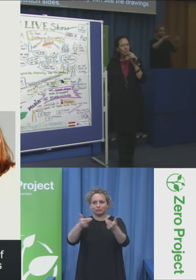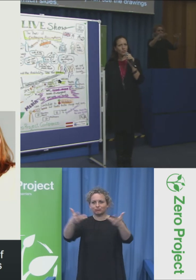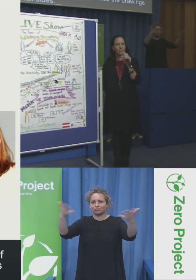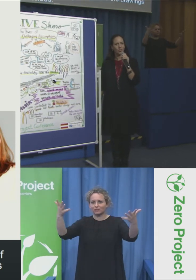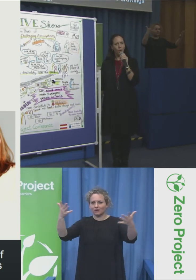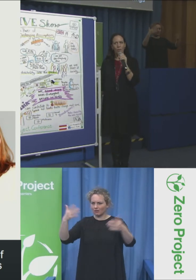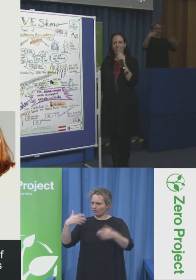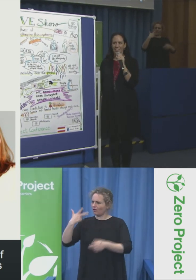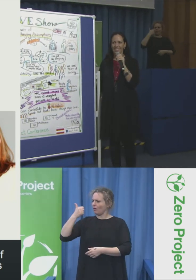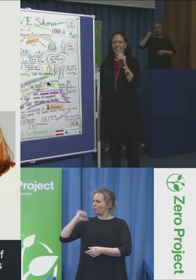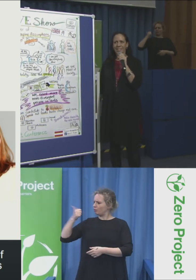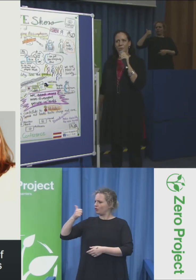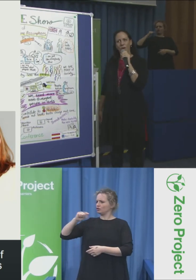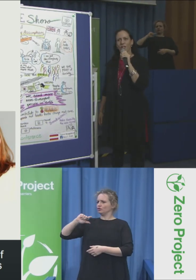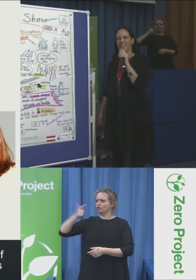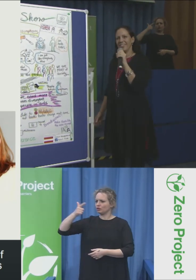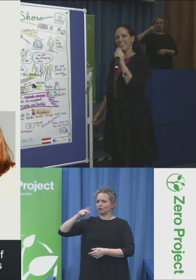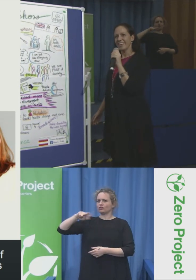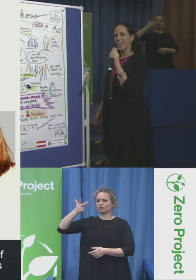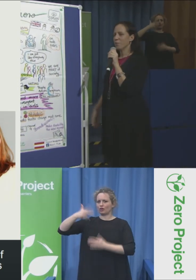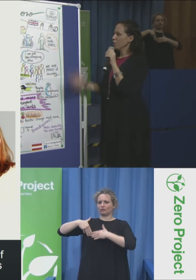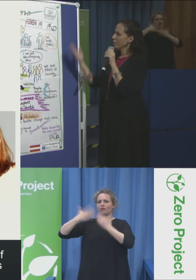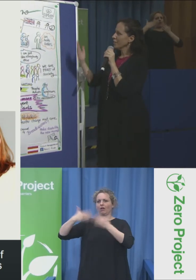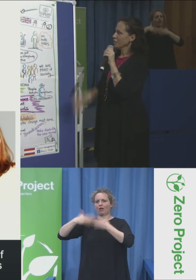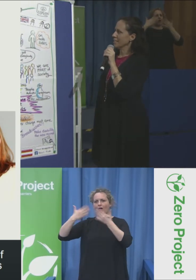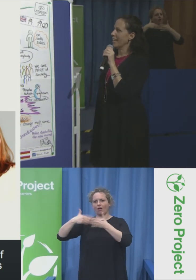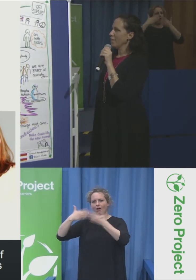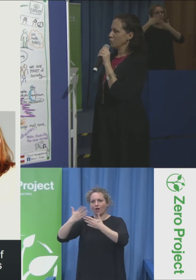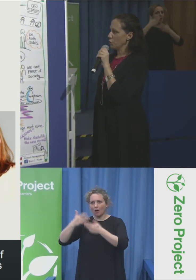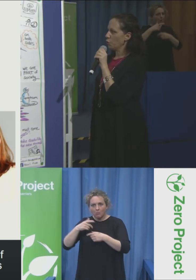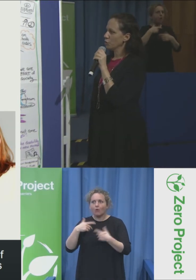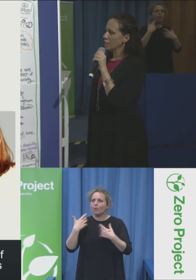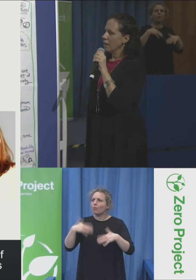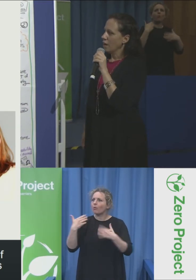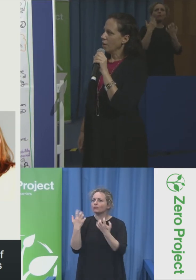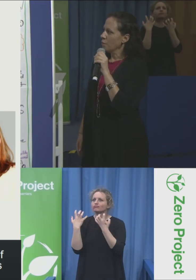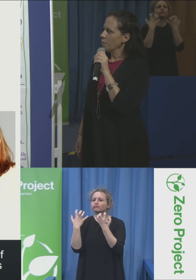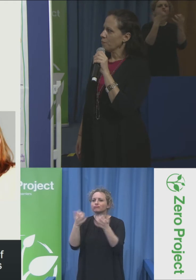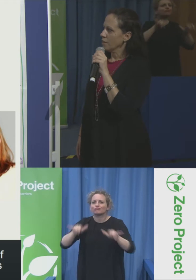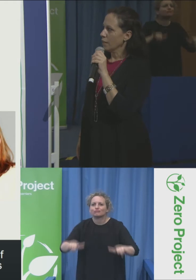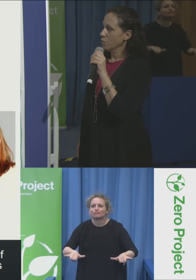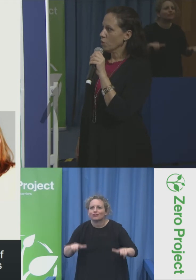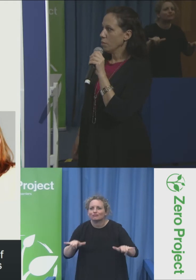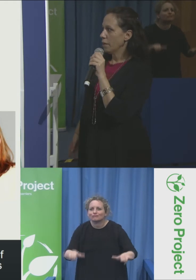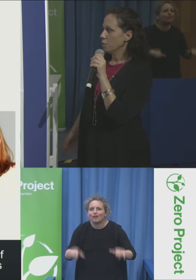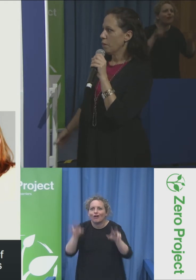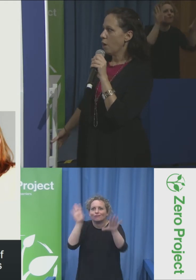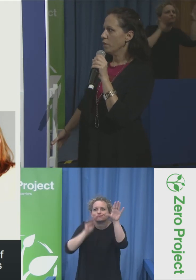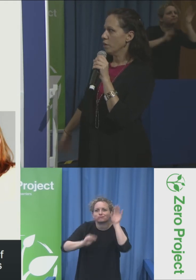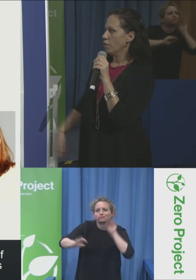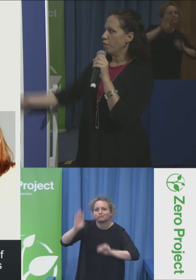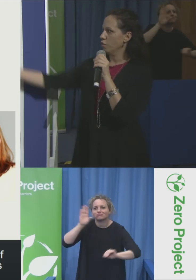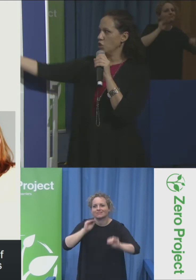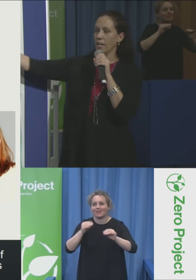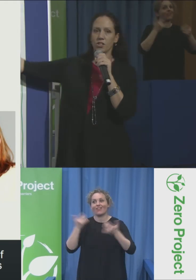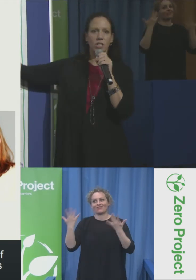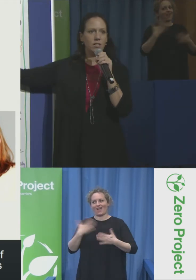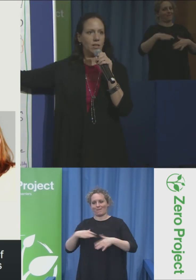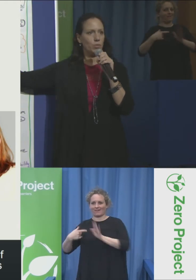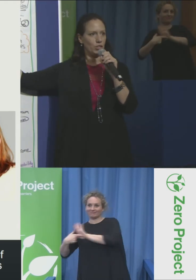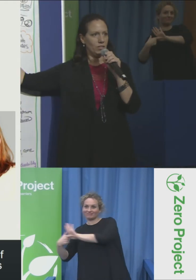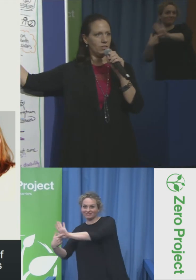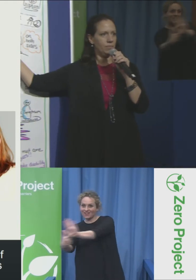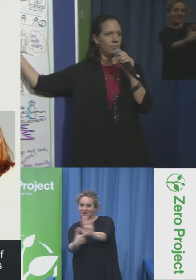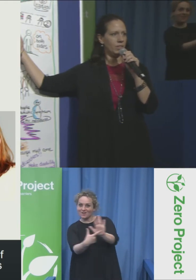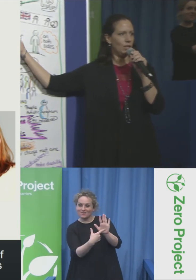and interesting topics, and we're all here. And we're all here for this live show that was all about the power of challenging